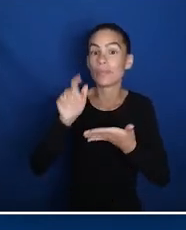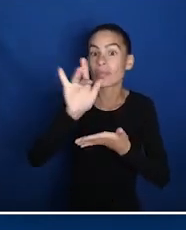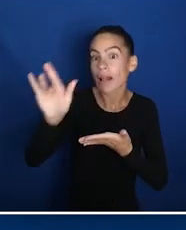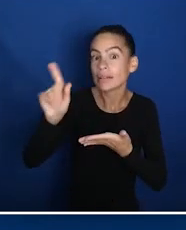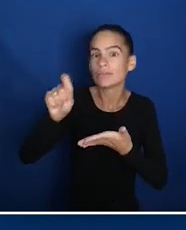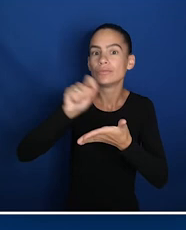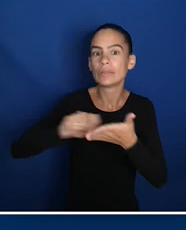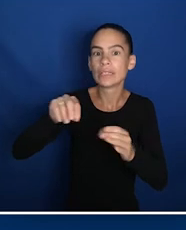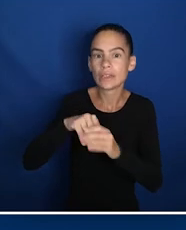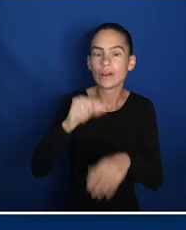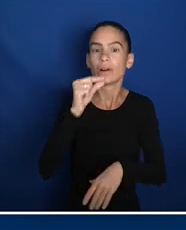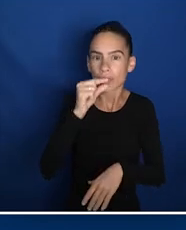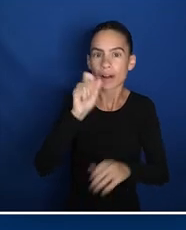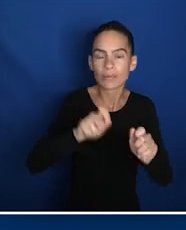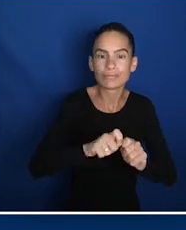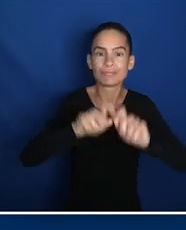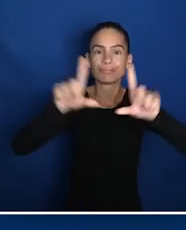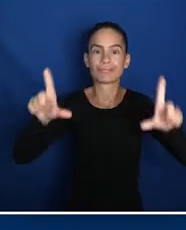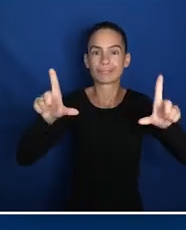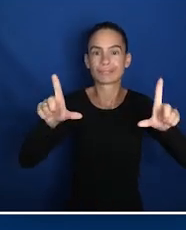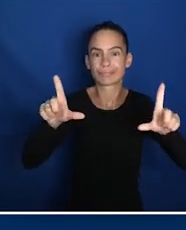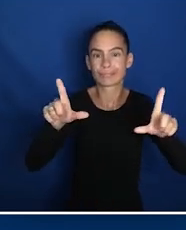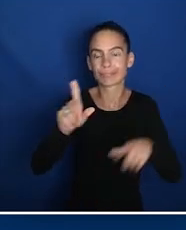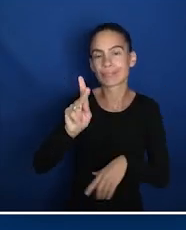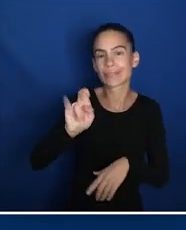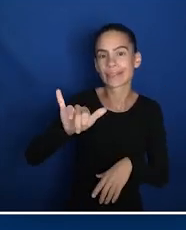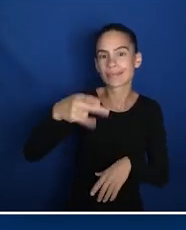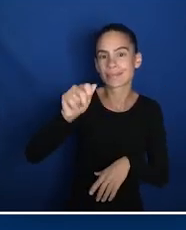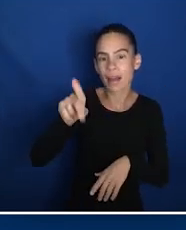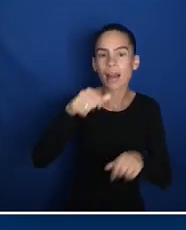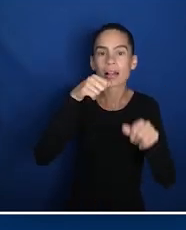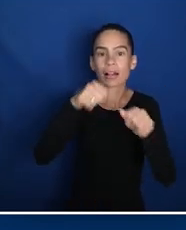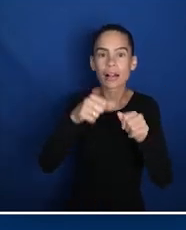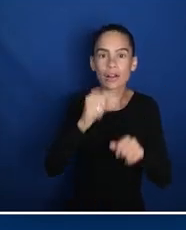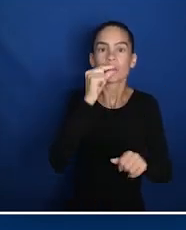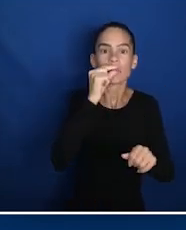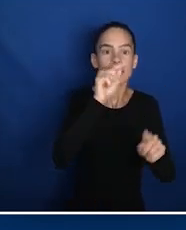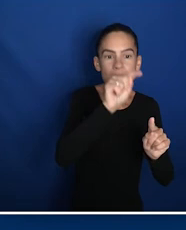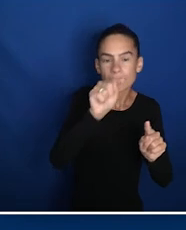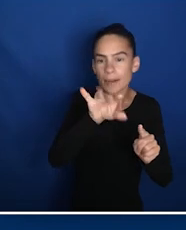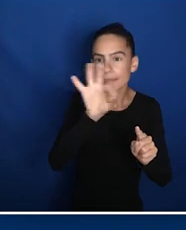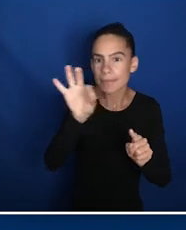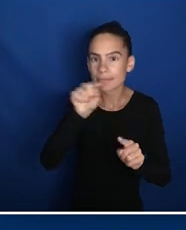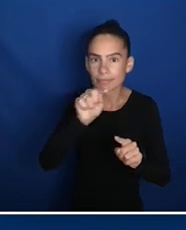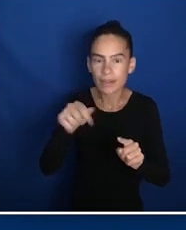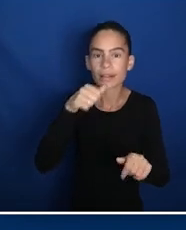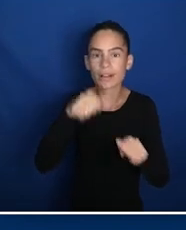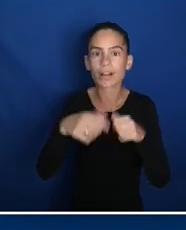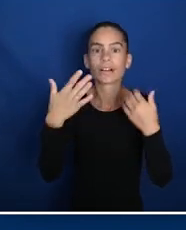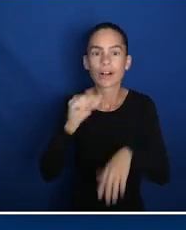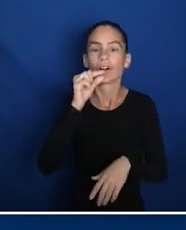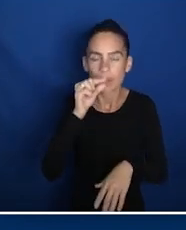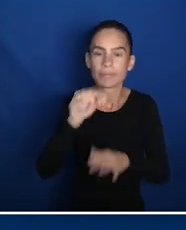activate an on-screen keypad that can be moved through via sipping to locate a desired letter and puffing to select one's choice.